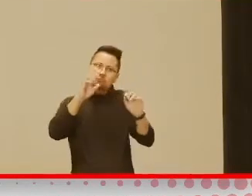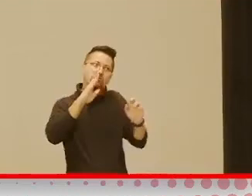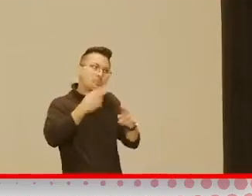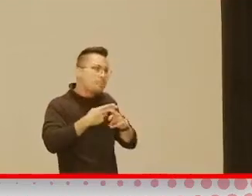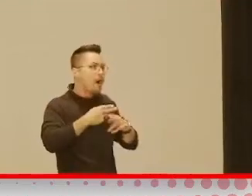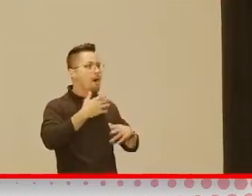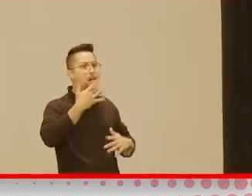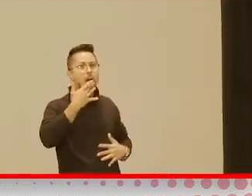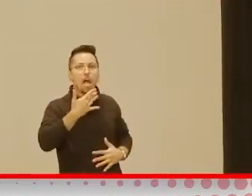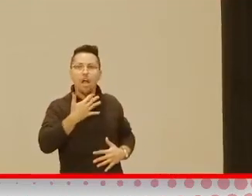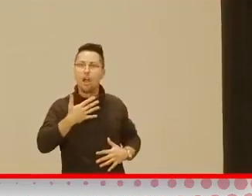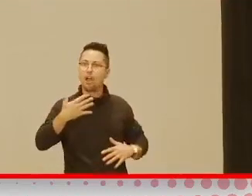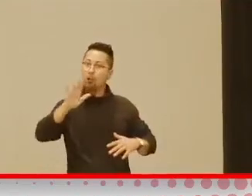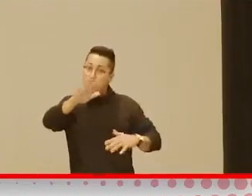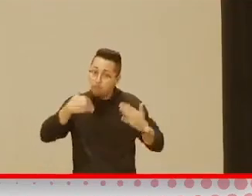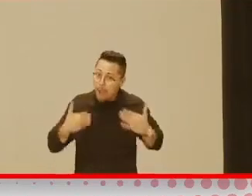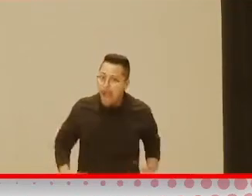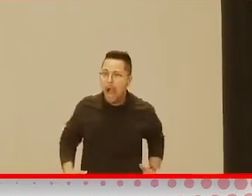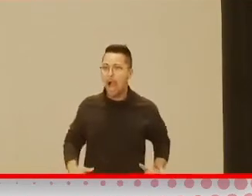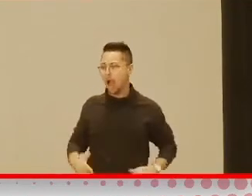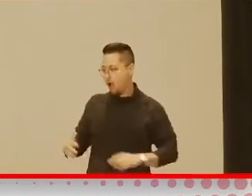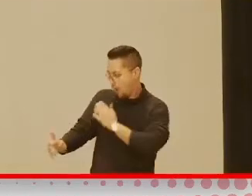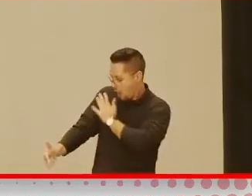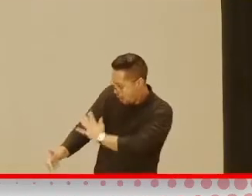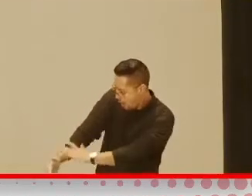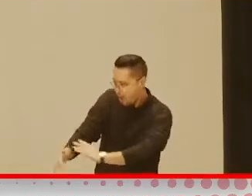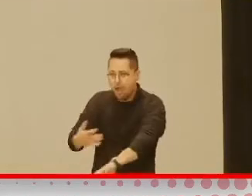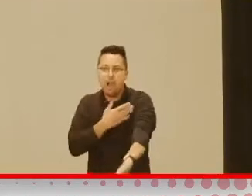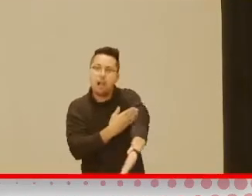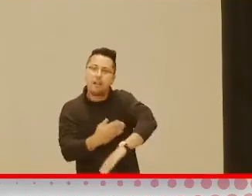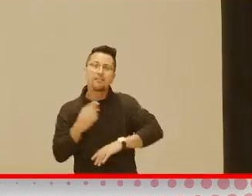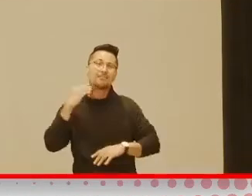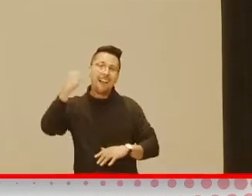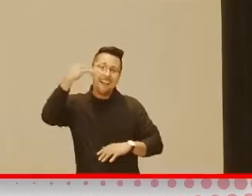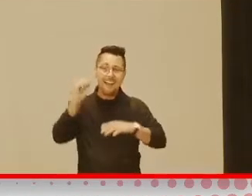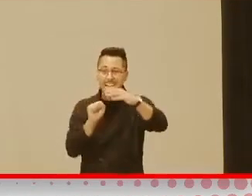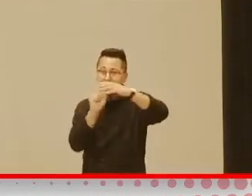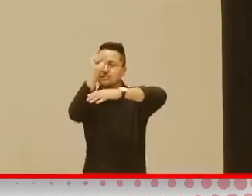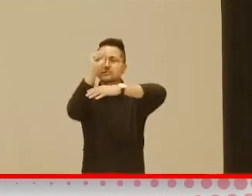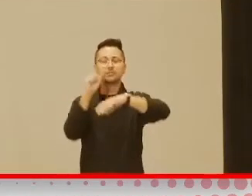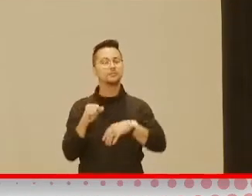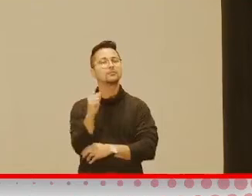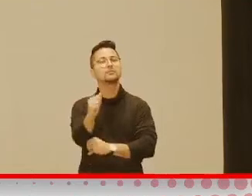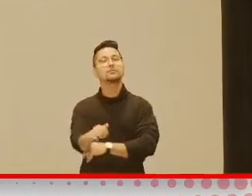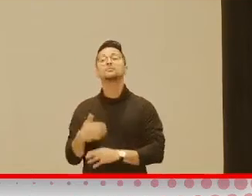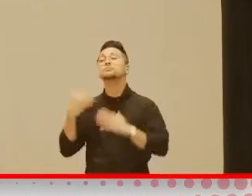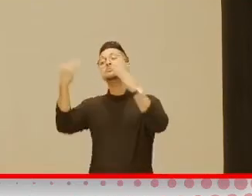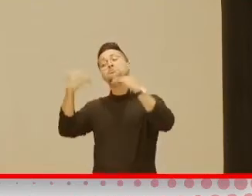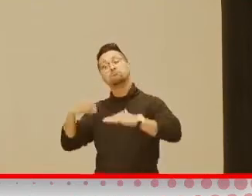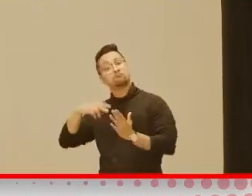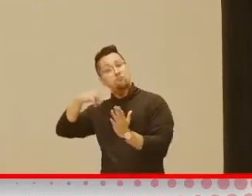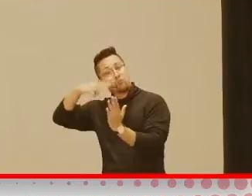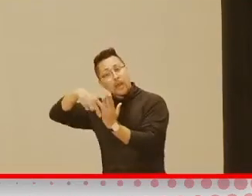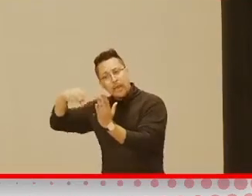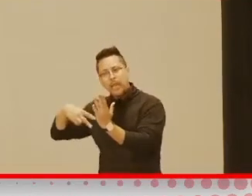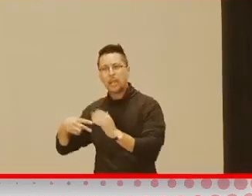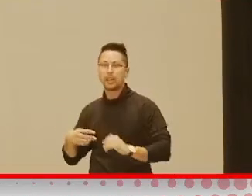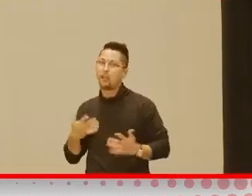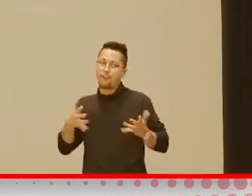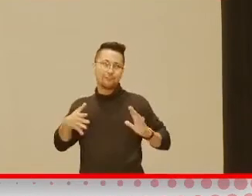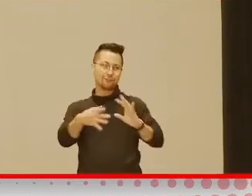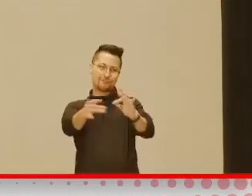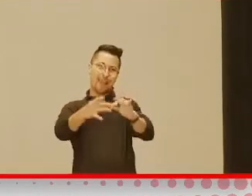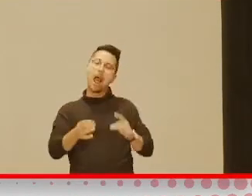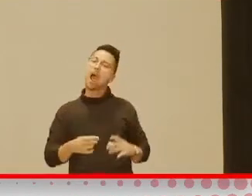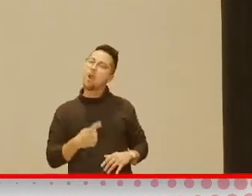things. So all good things you can do. Reading, I've already mentioned that reading at least one book daily